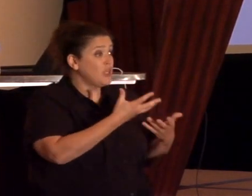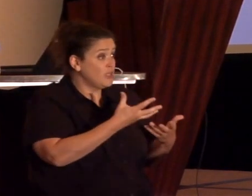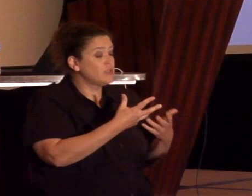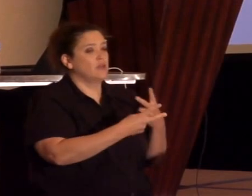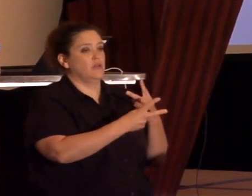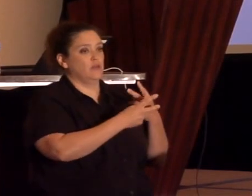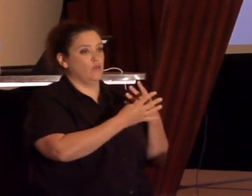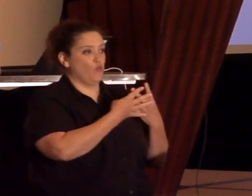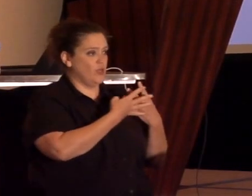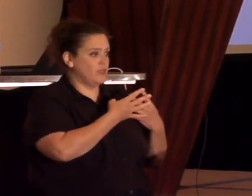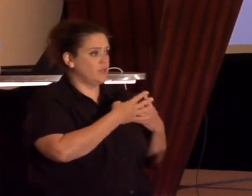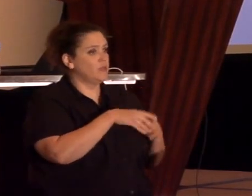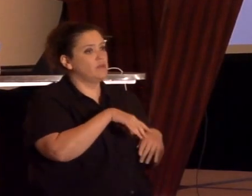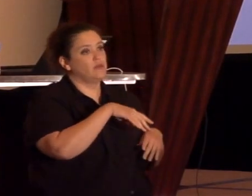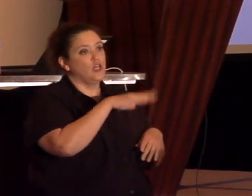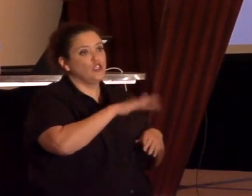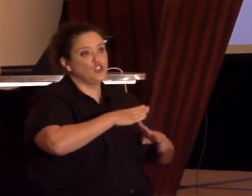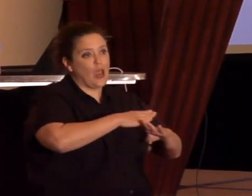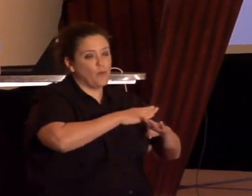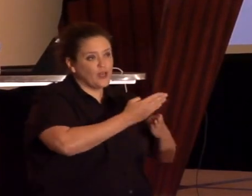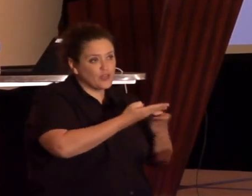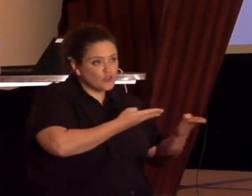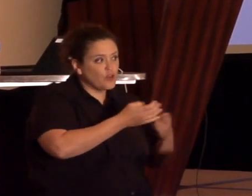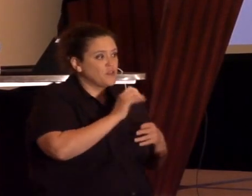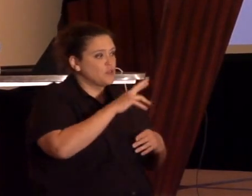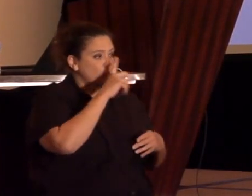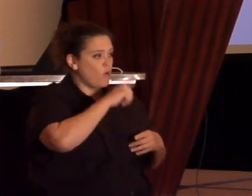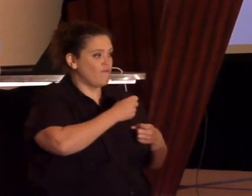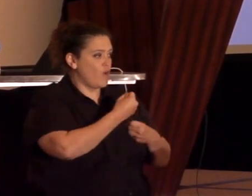child protective services, or foster care.